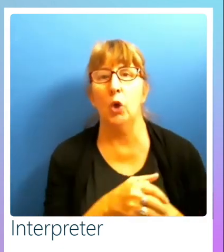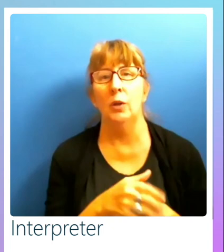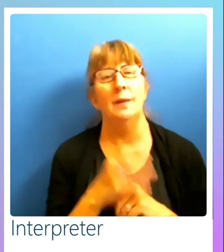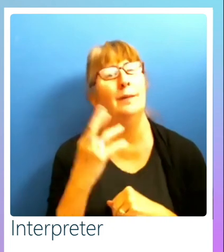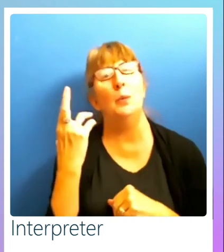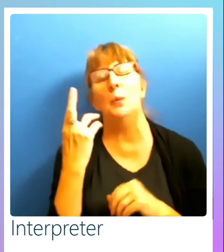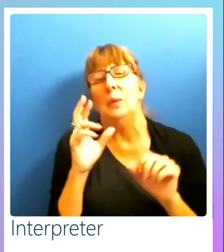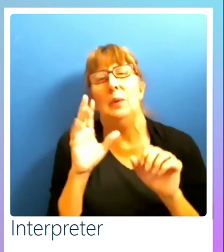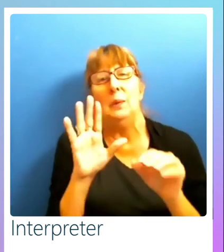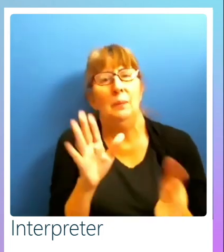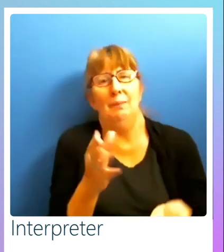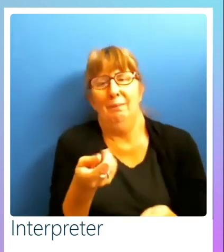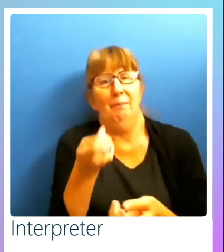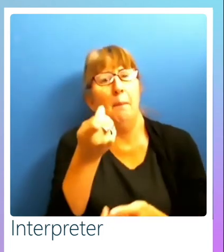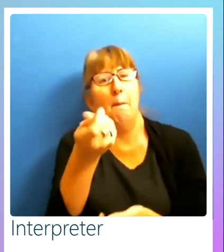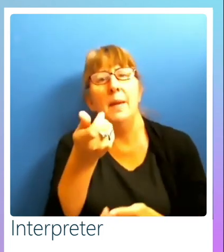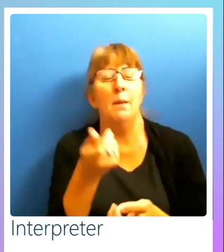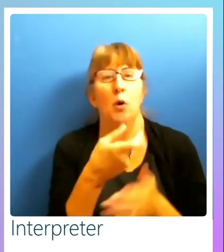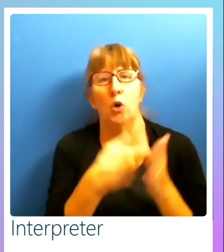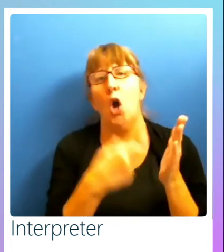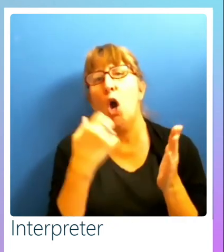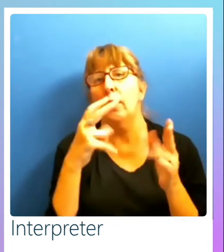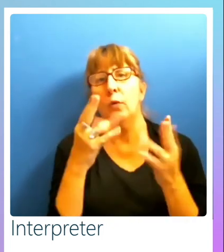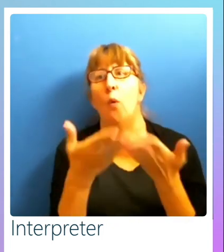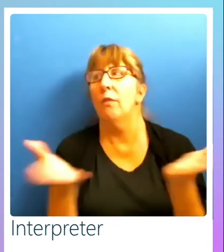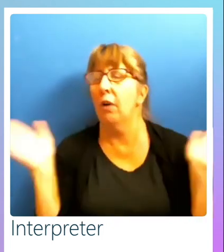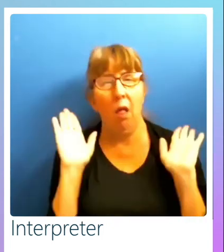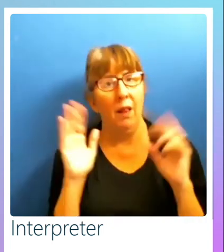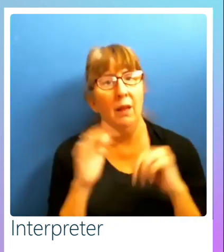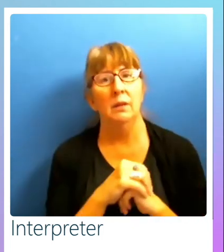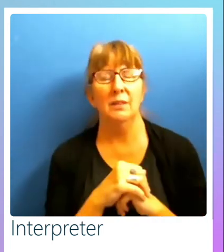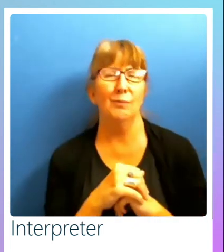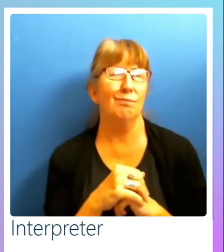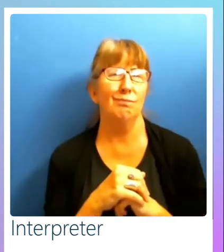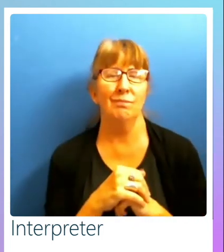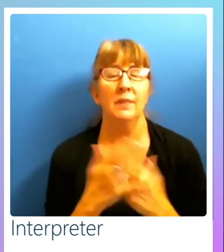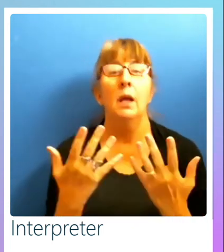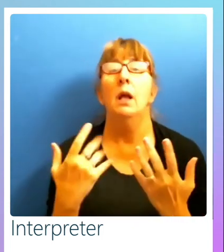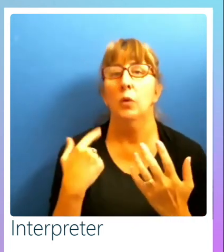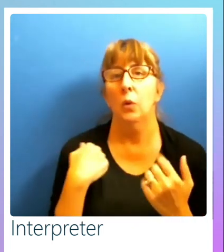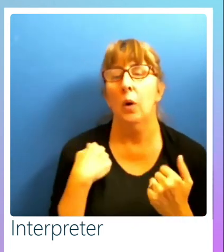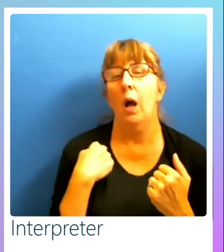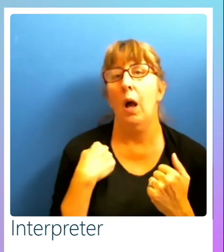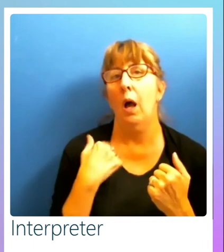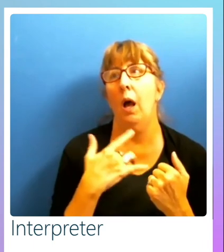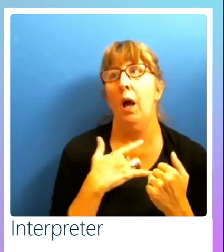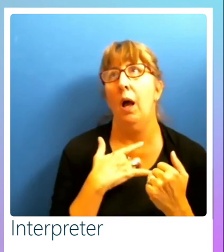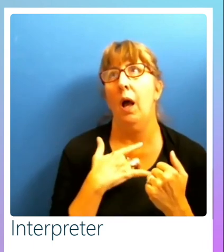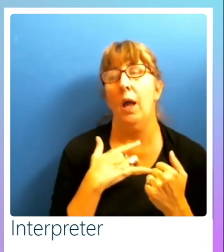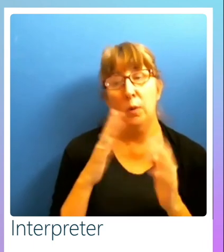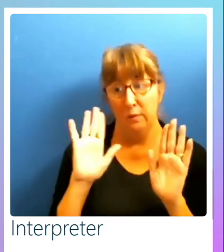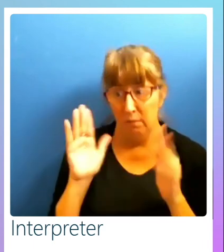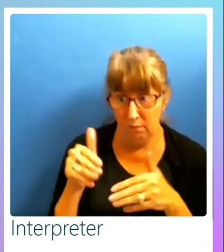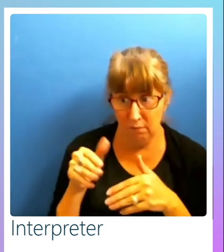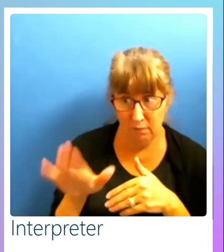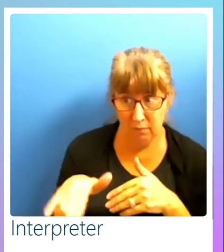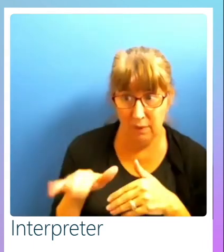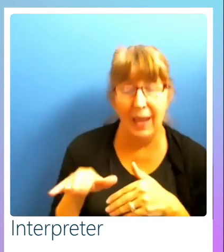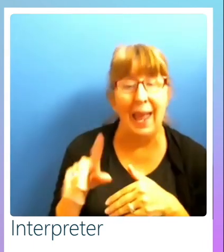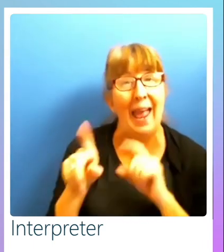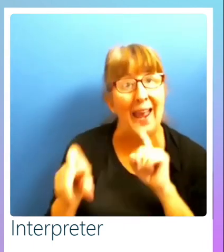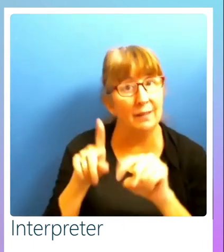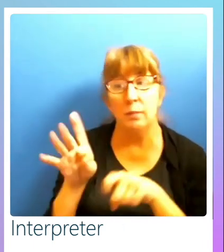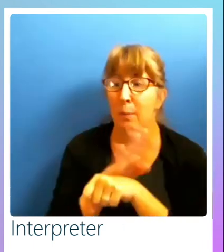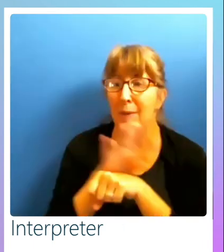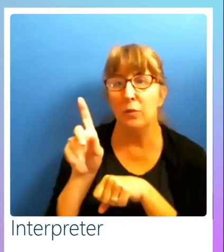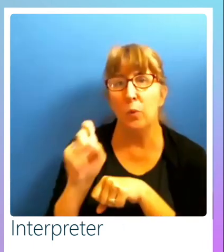cost when you look at the overall IT budgets of most companies. So I would say back I would I would back them into a corner with those business questions and try